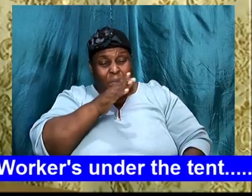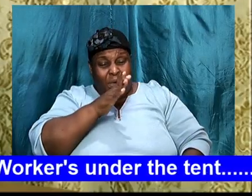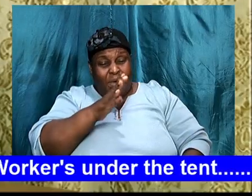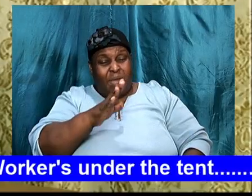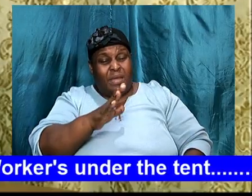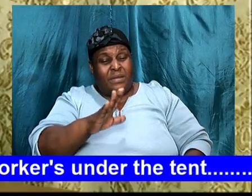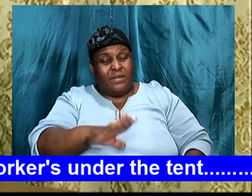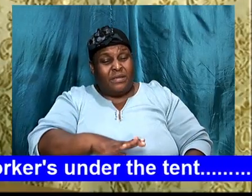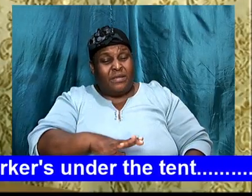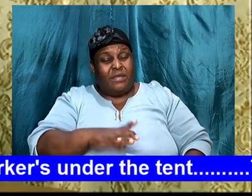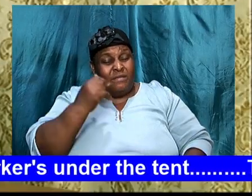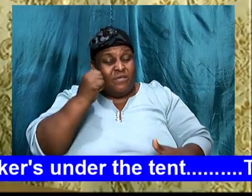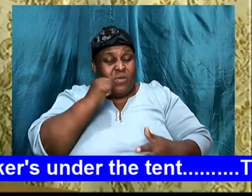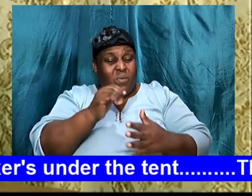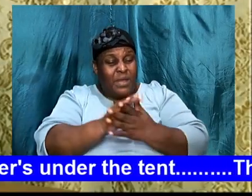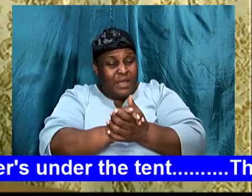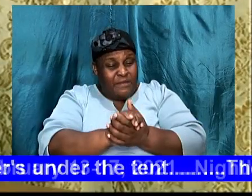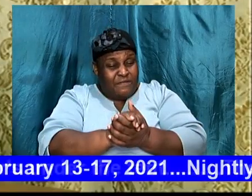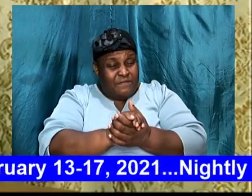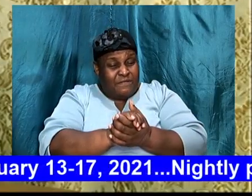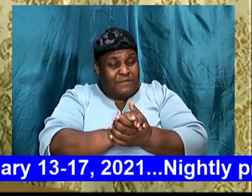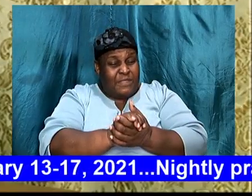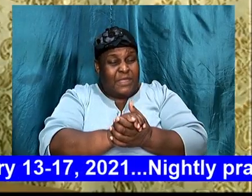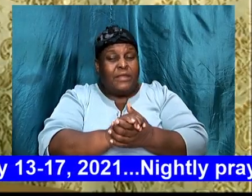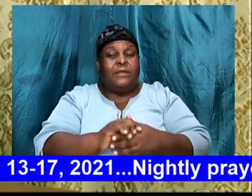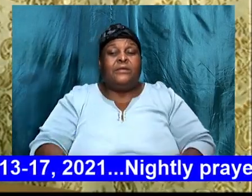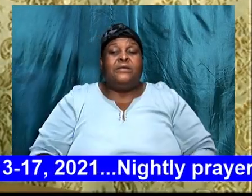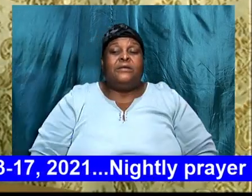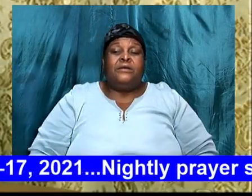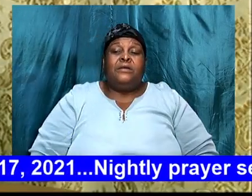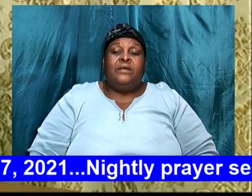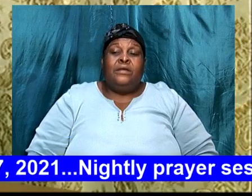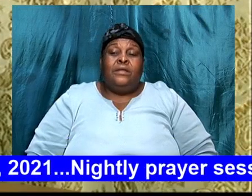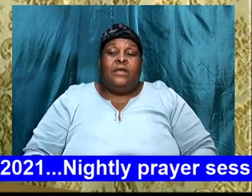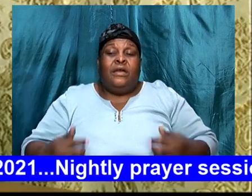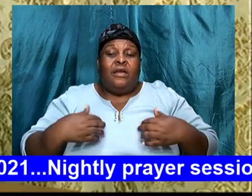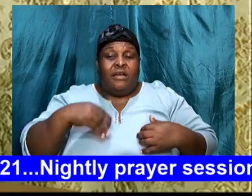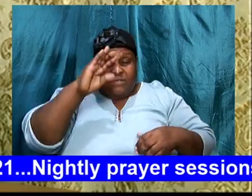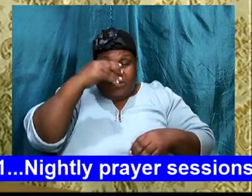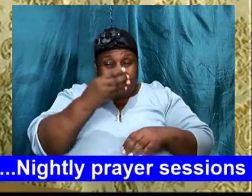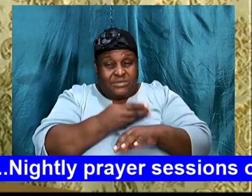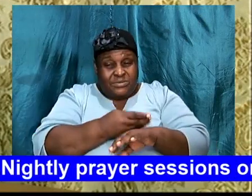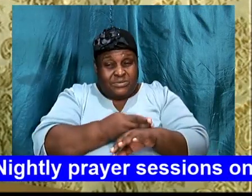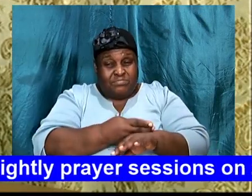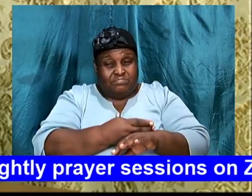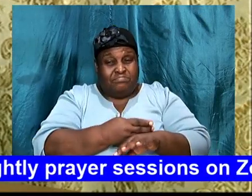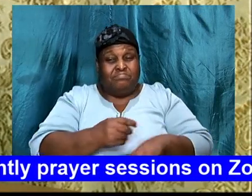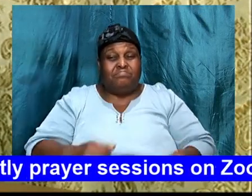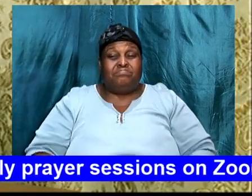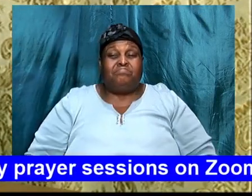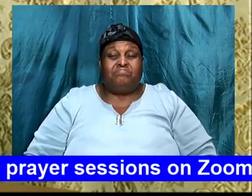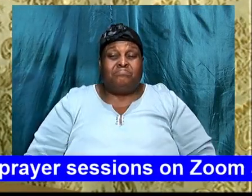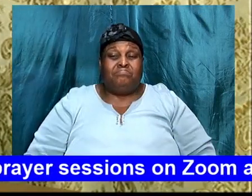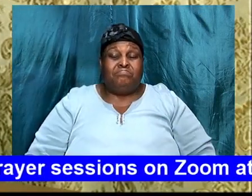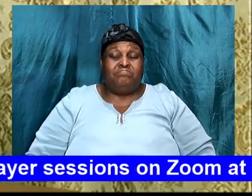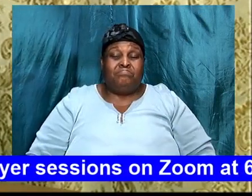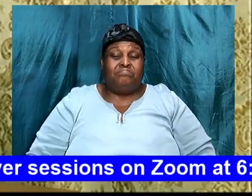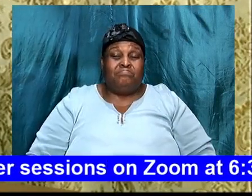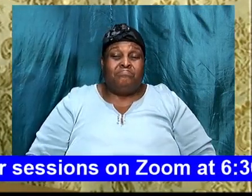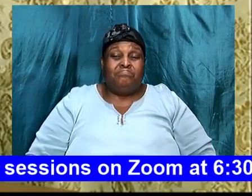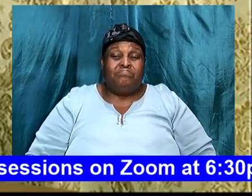name, was Ishmael. And here, what the Bible says, in Genesis, chapter 16, 12, about, Ishmael.